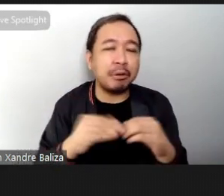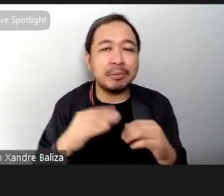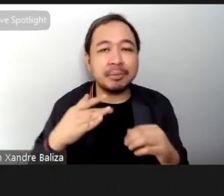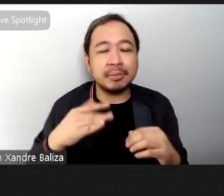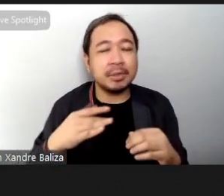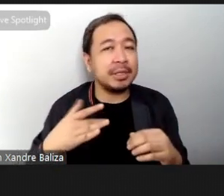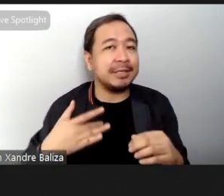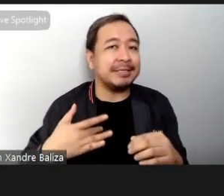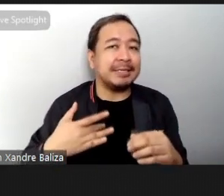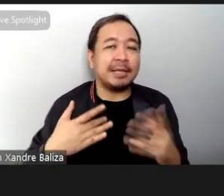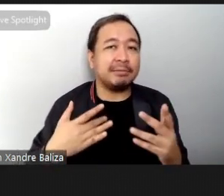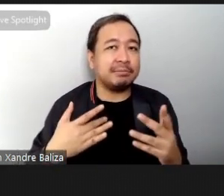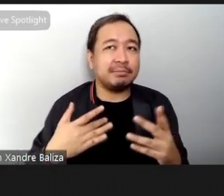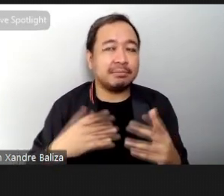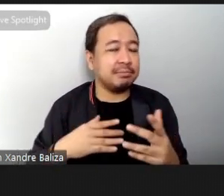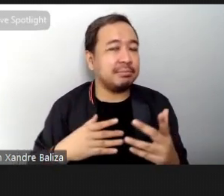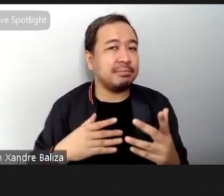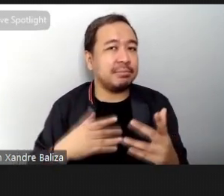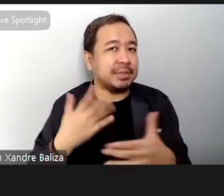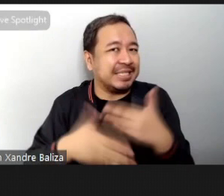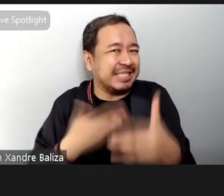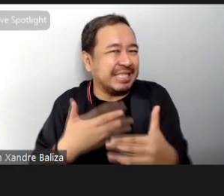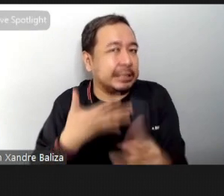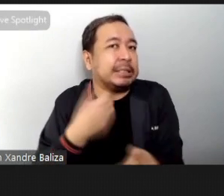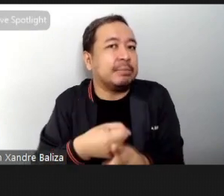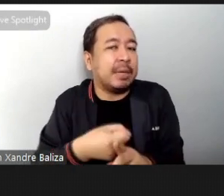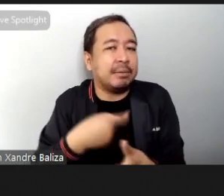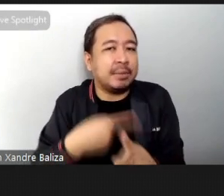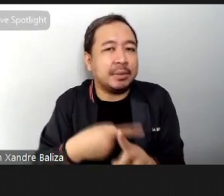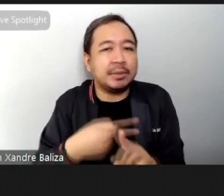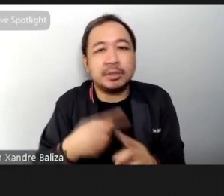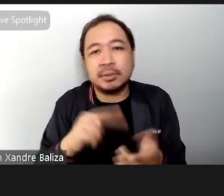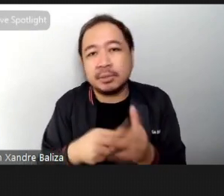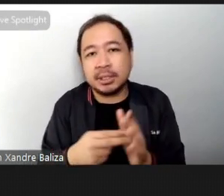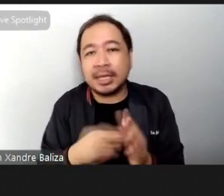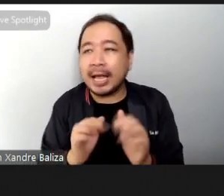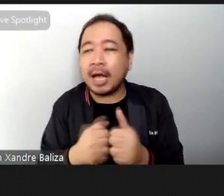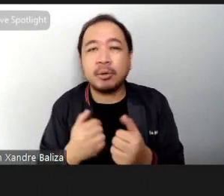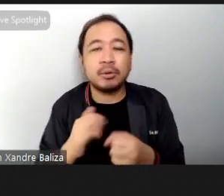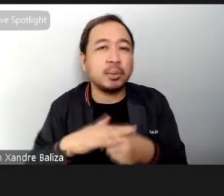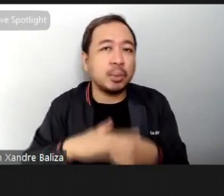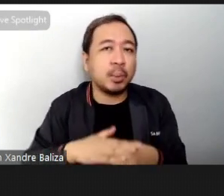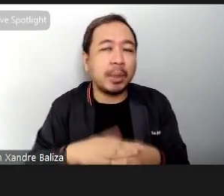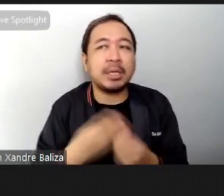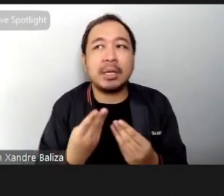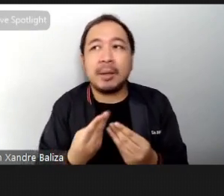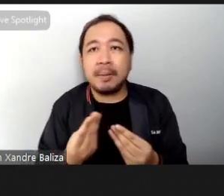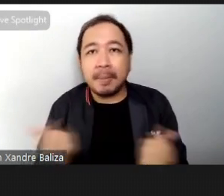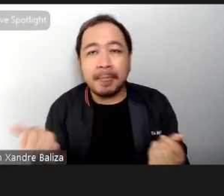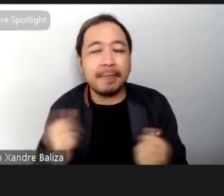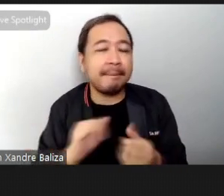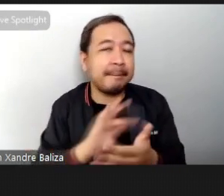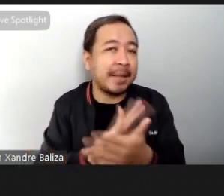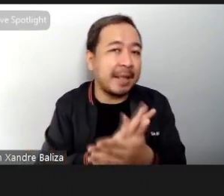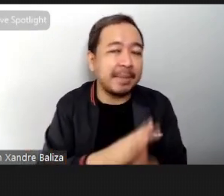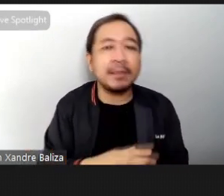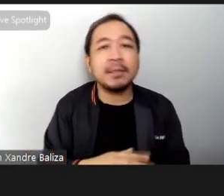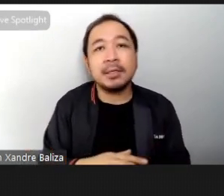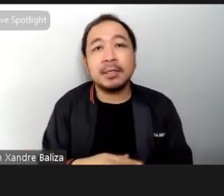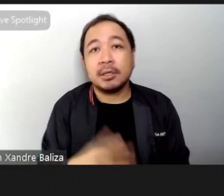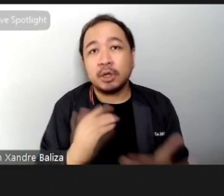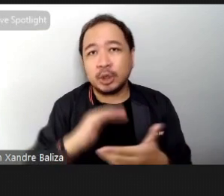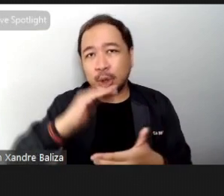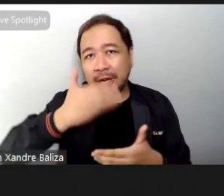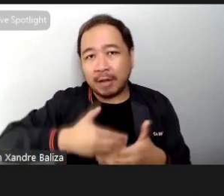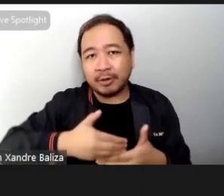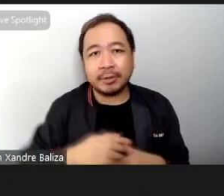this sentiment is what greatly helped me to combat pandemic fatigue or being stuck at home during the strict lockdown during this time you